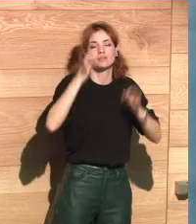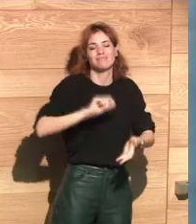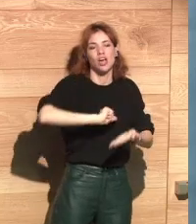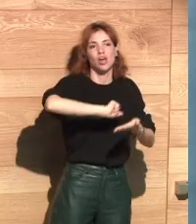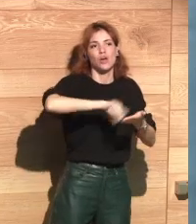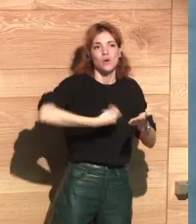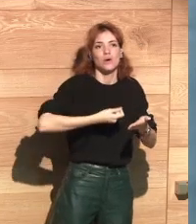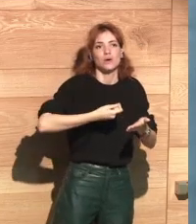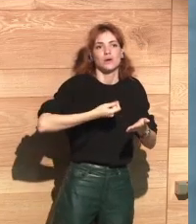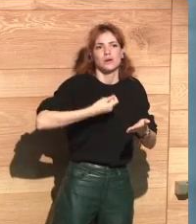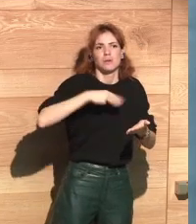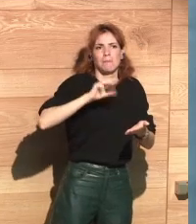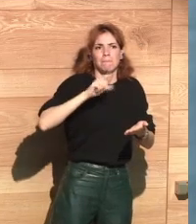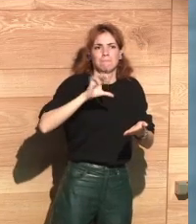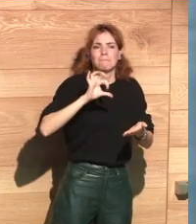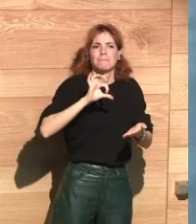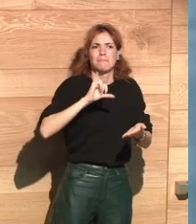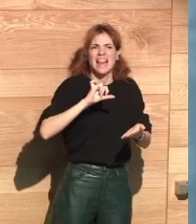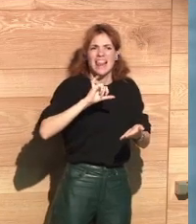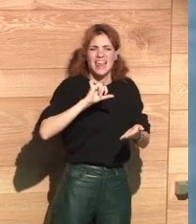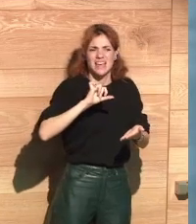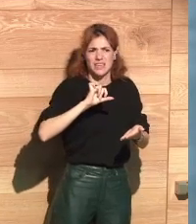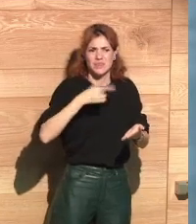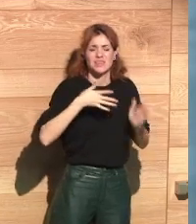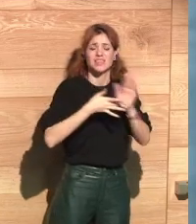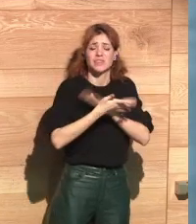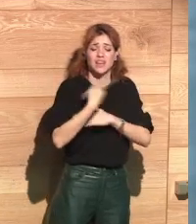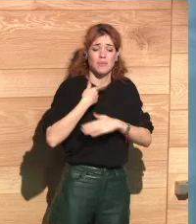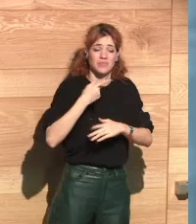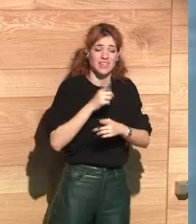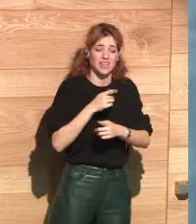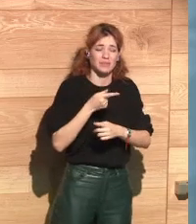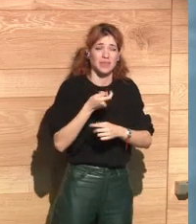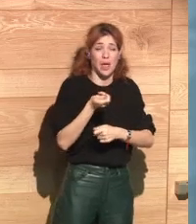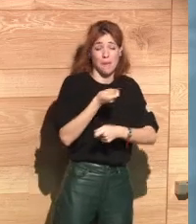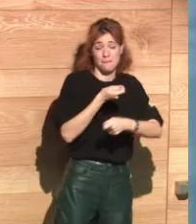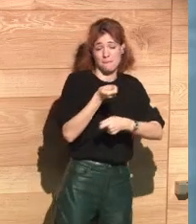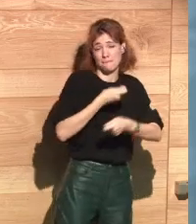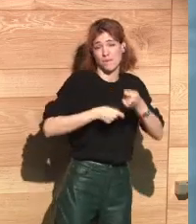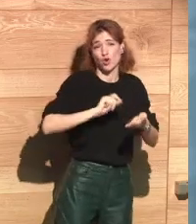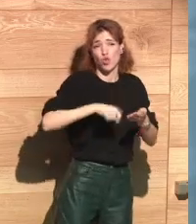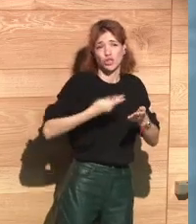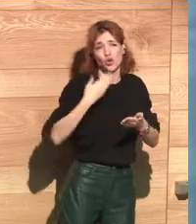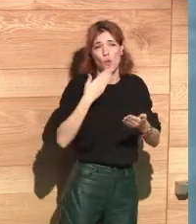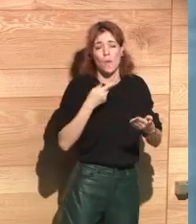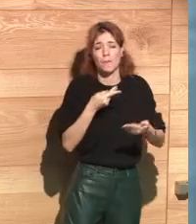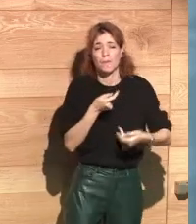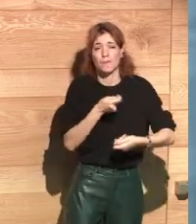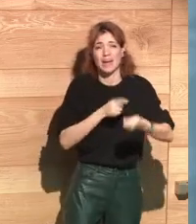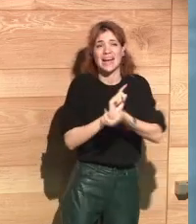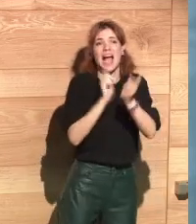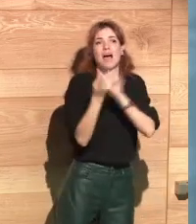business models are actually contracts for paying for privacy. There is an exchange in which